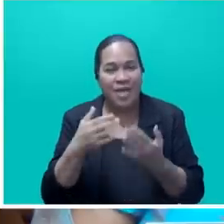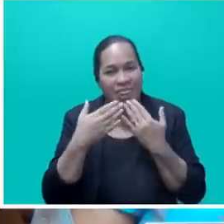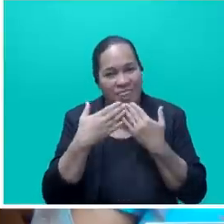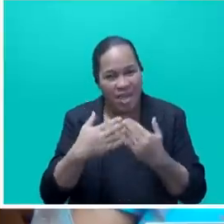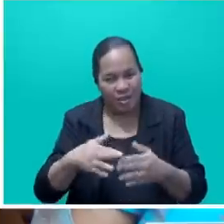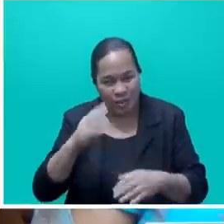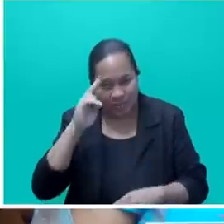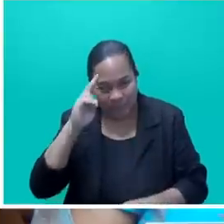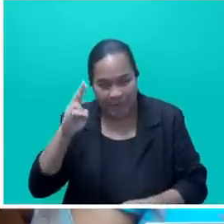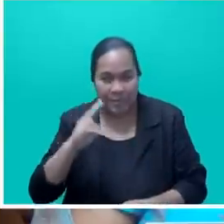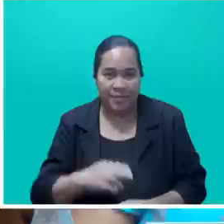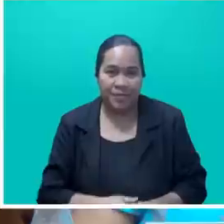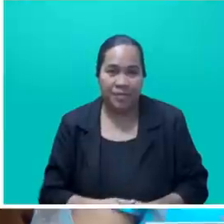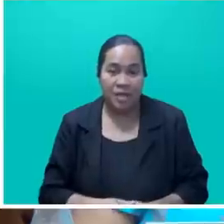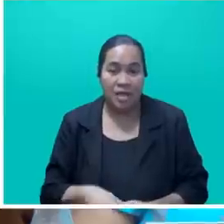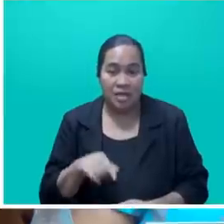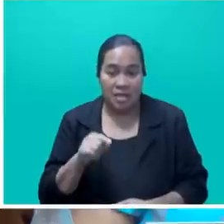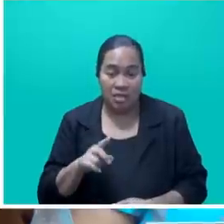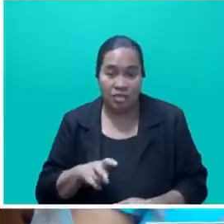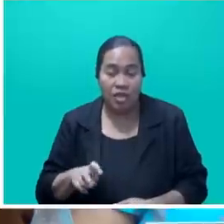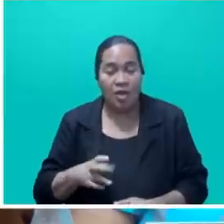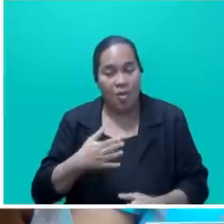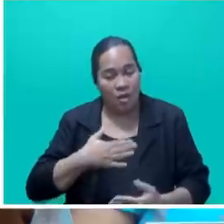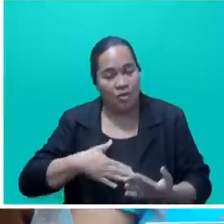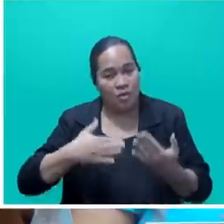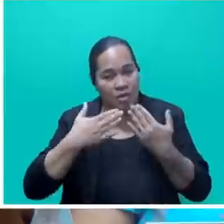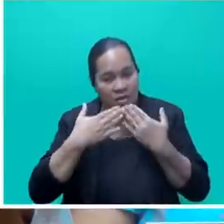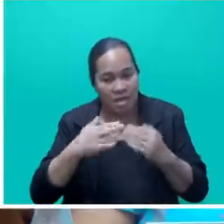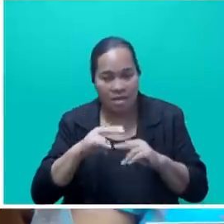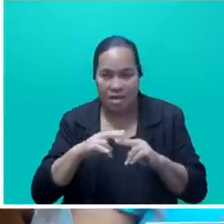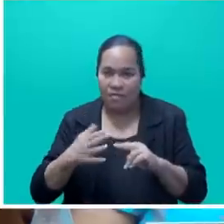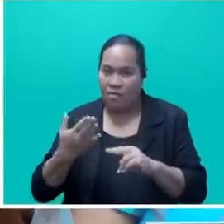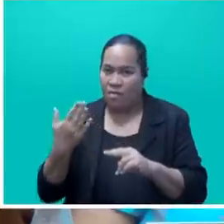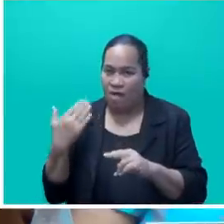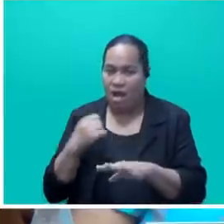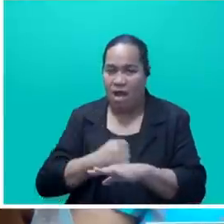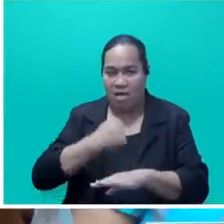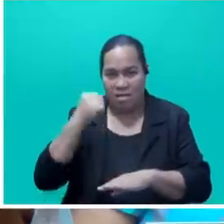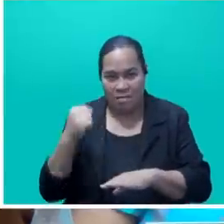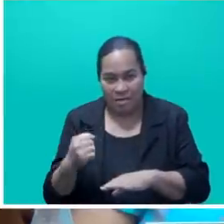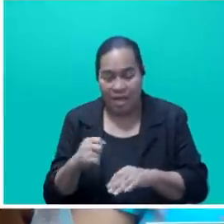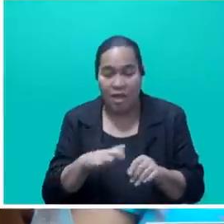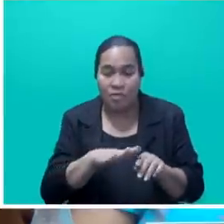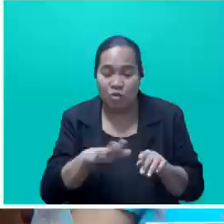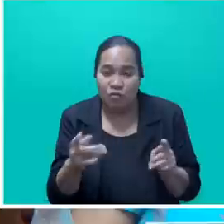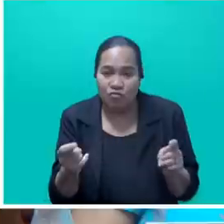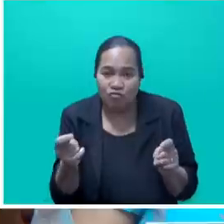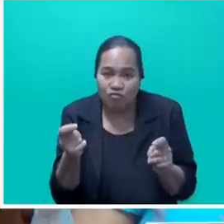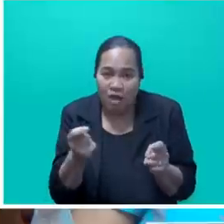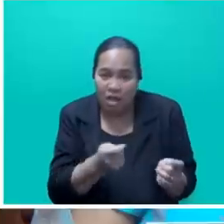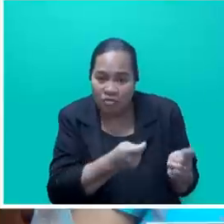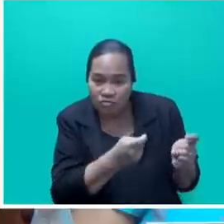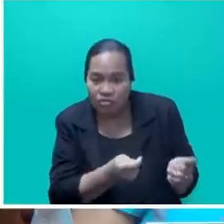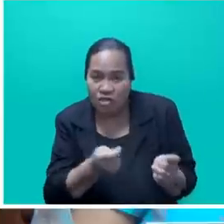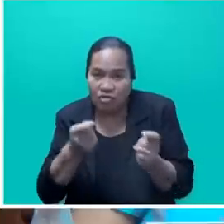join His Excellency in acknowledging the previous administration and the smooth transition we